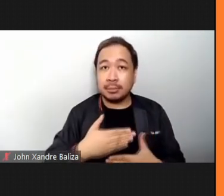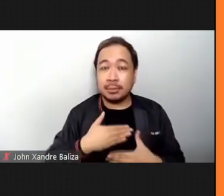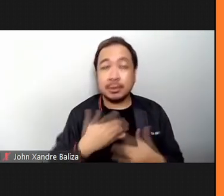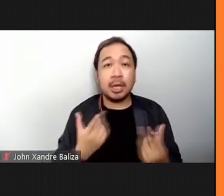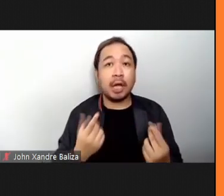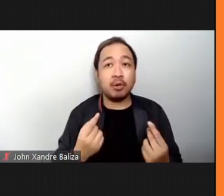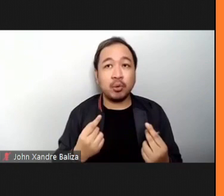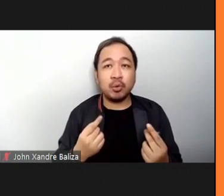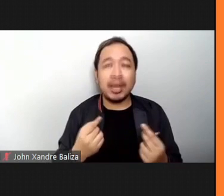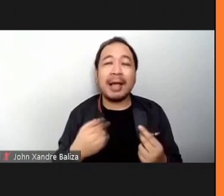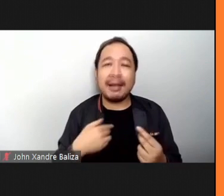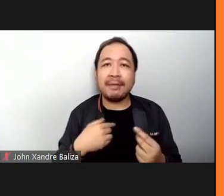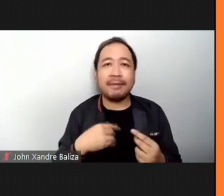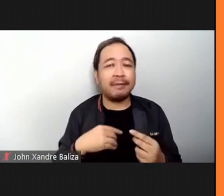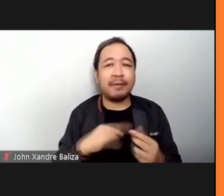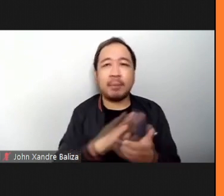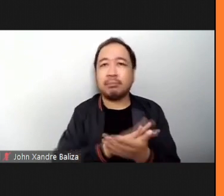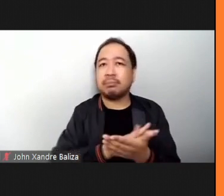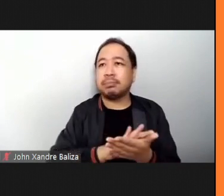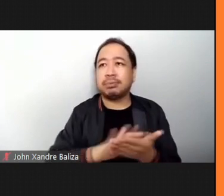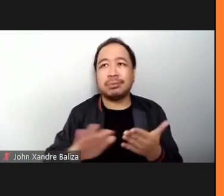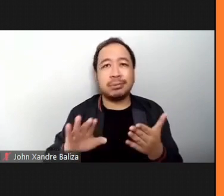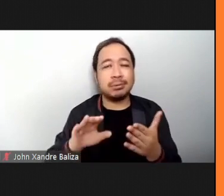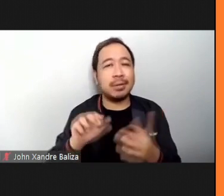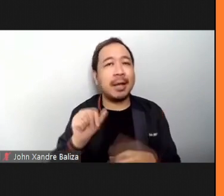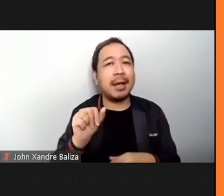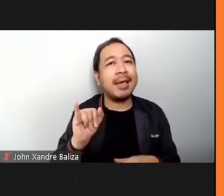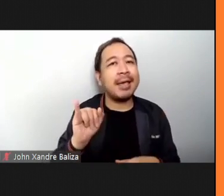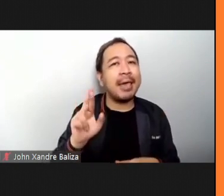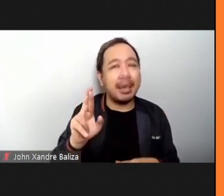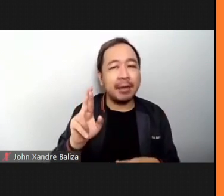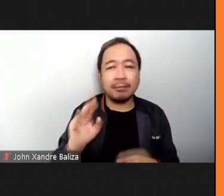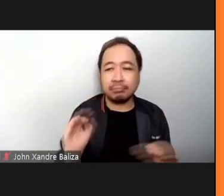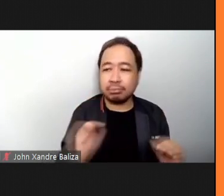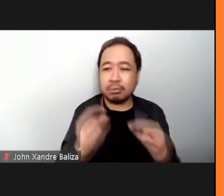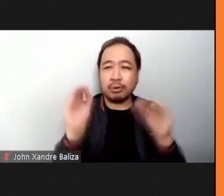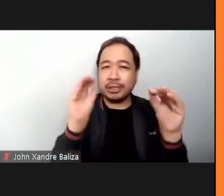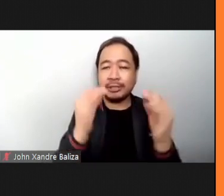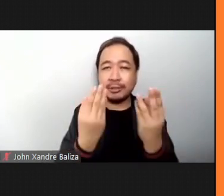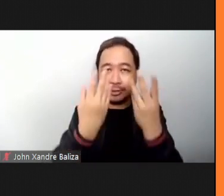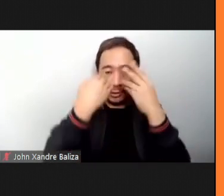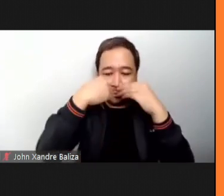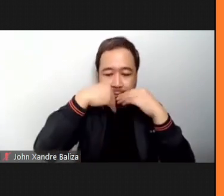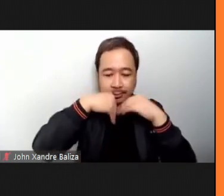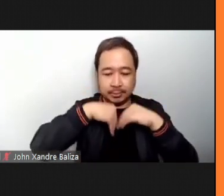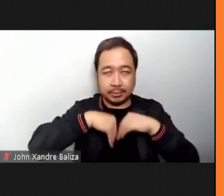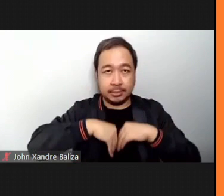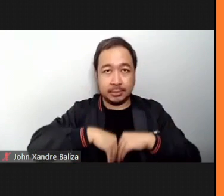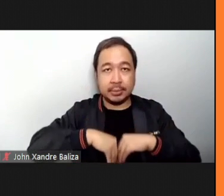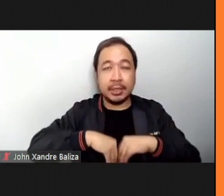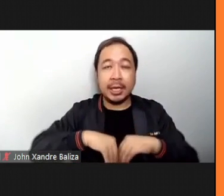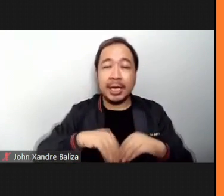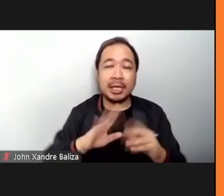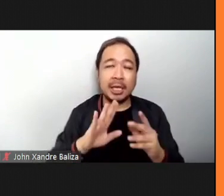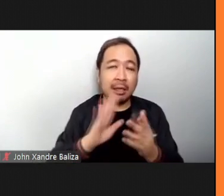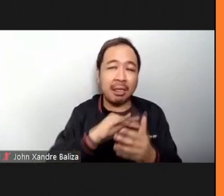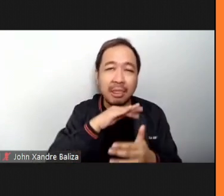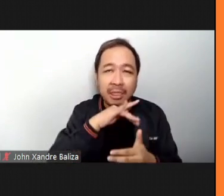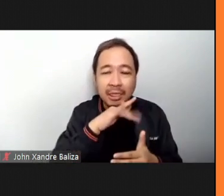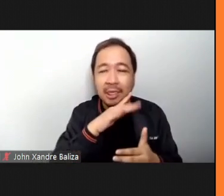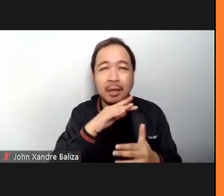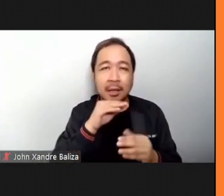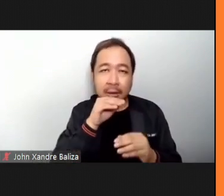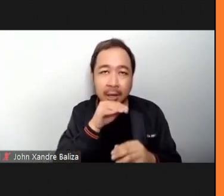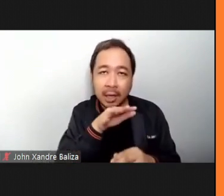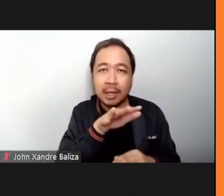into your system as you breathe in and then exhale all the toxins in your body for seven